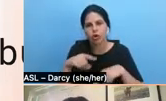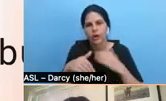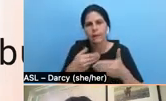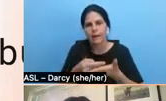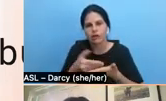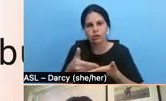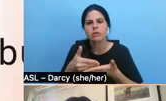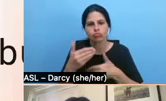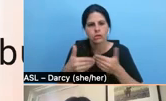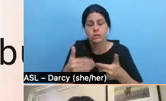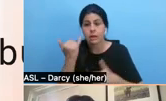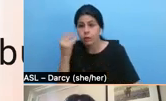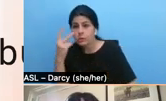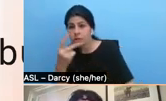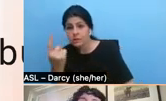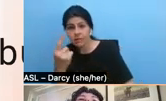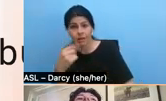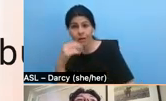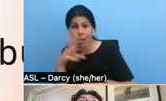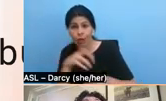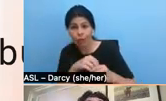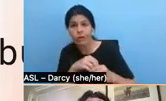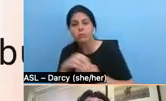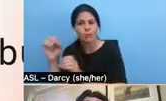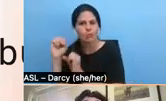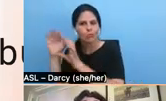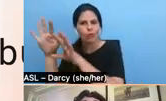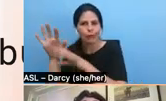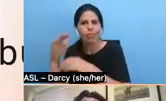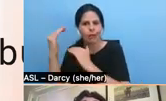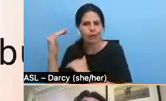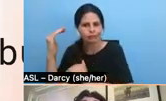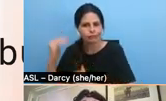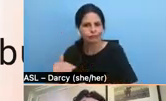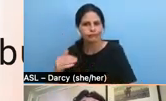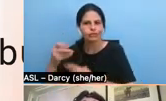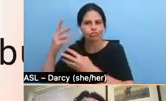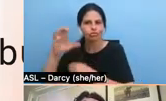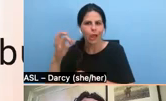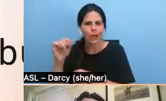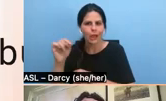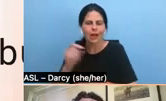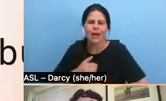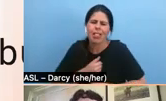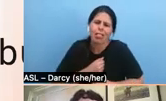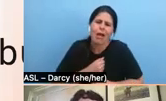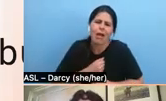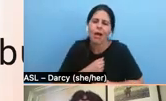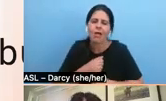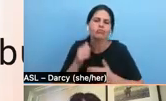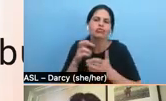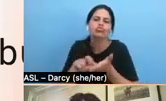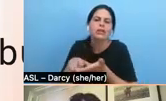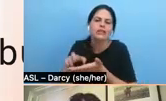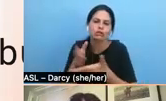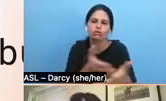I love research resource sharing. Um, so again, think about what your